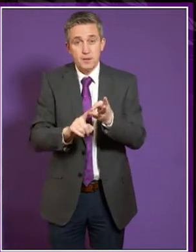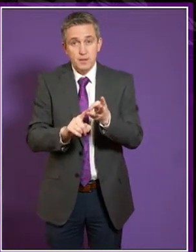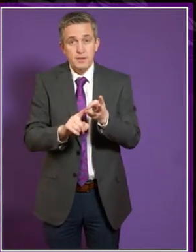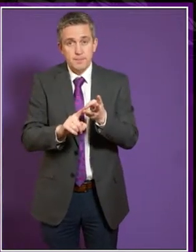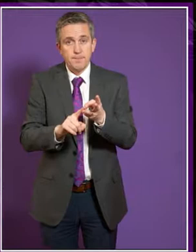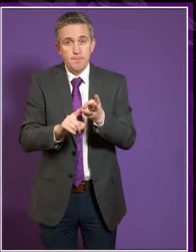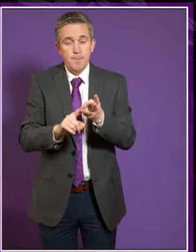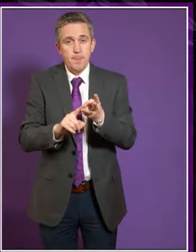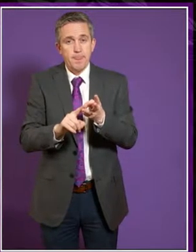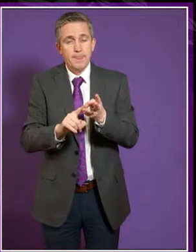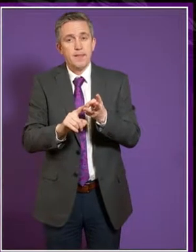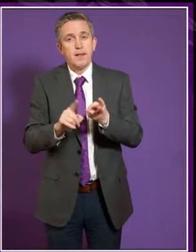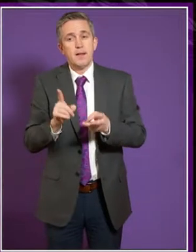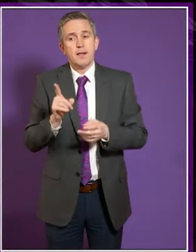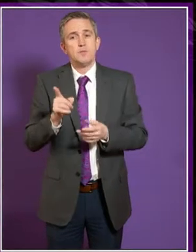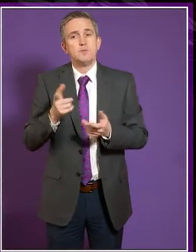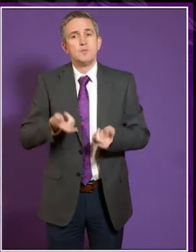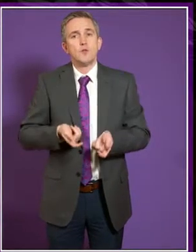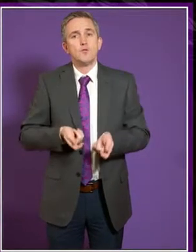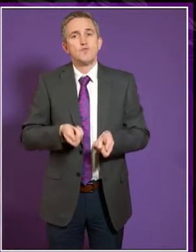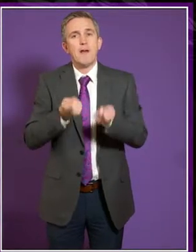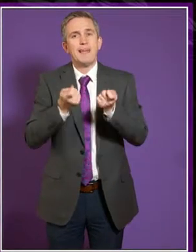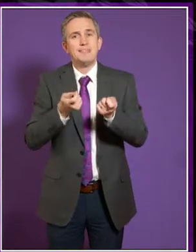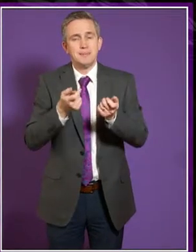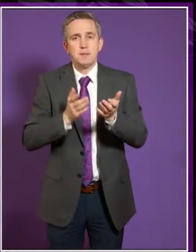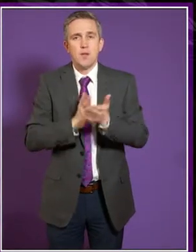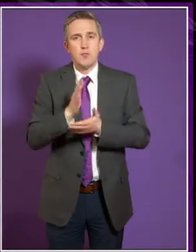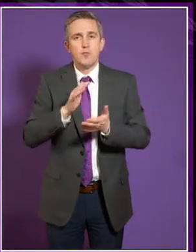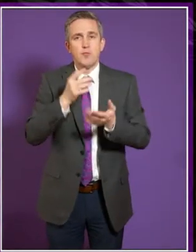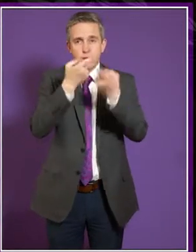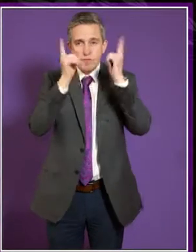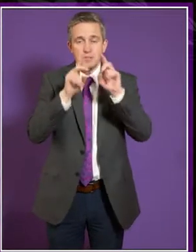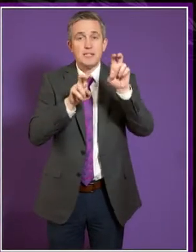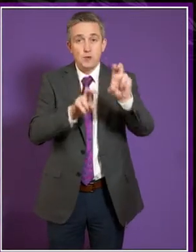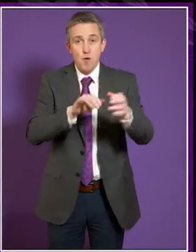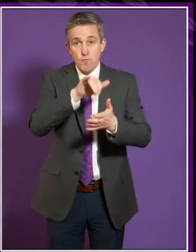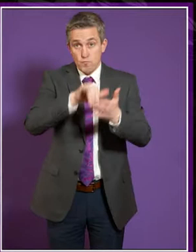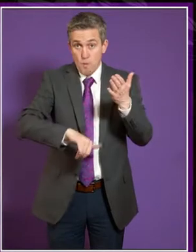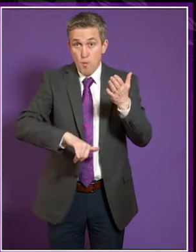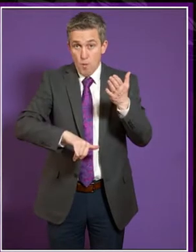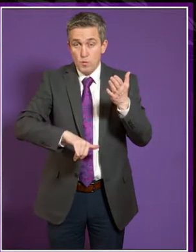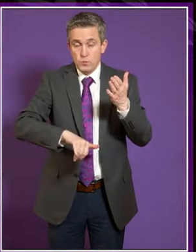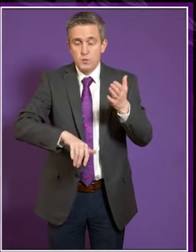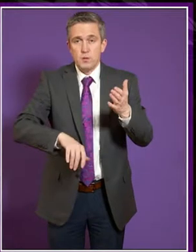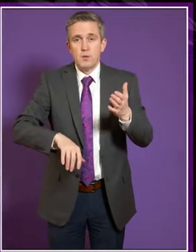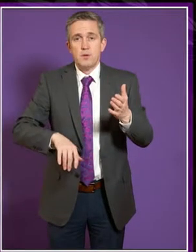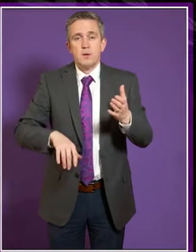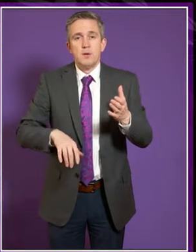and it was an important issue raised in the report from the University of Durham, which John just referred to,